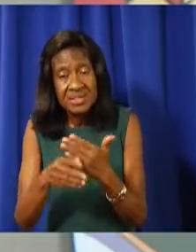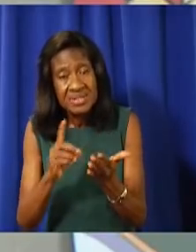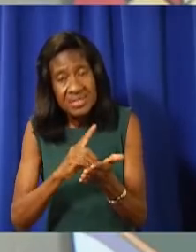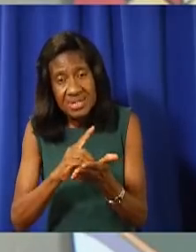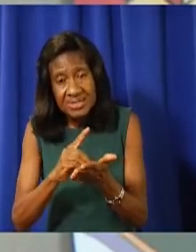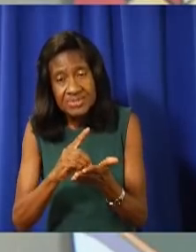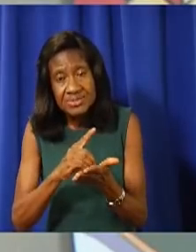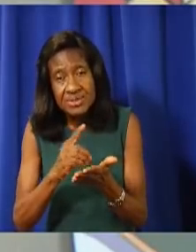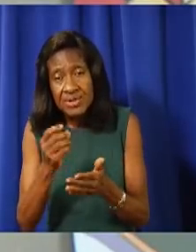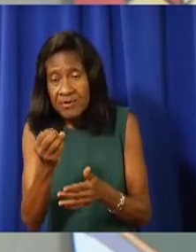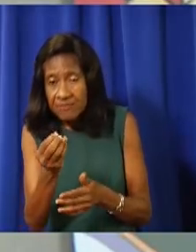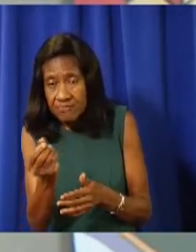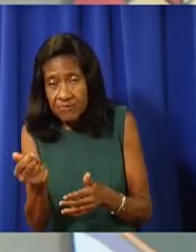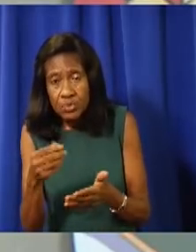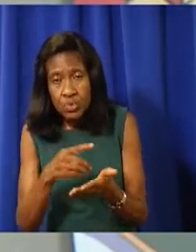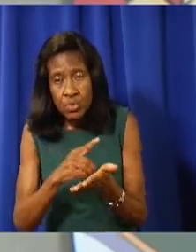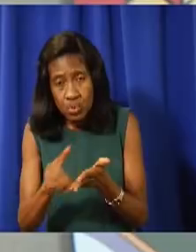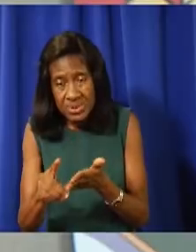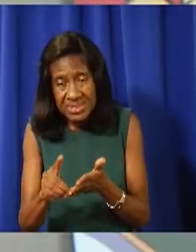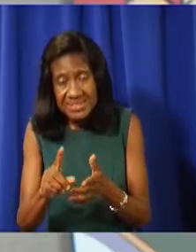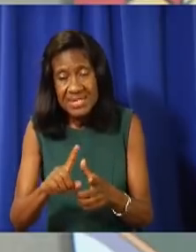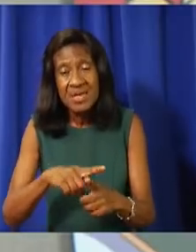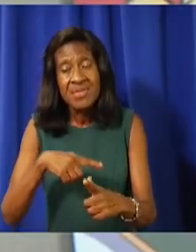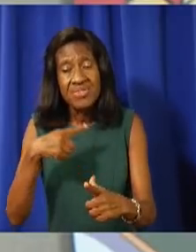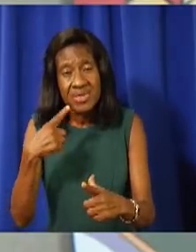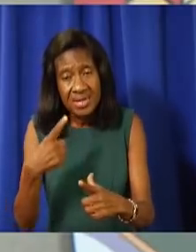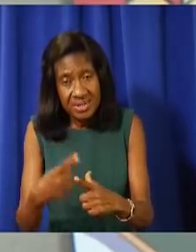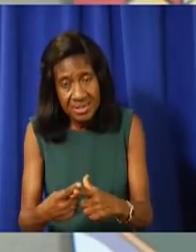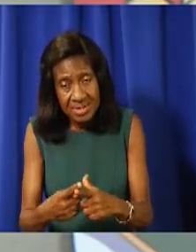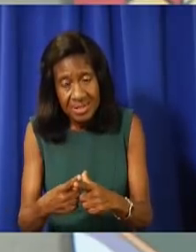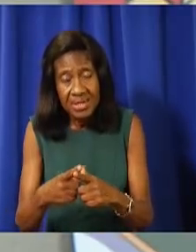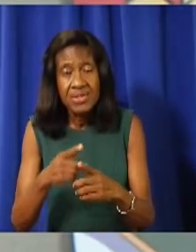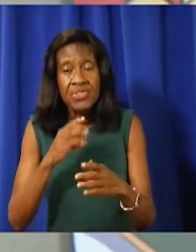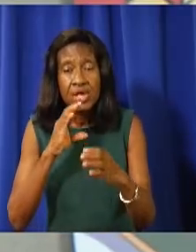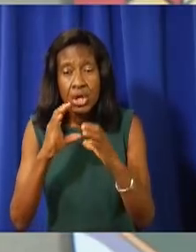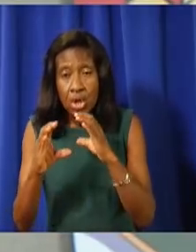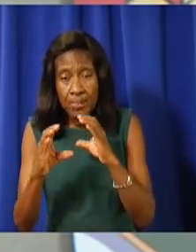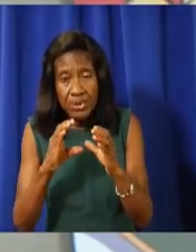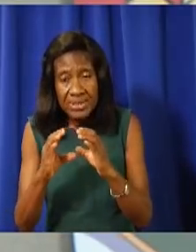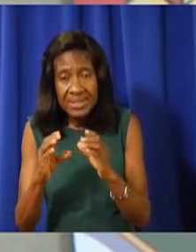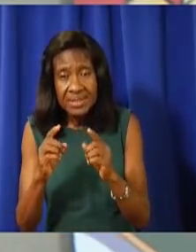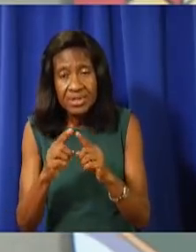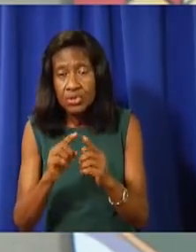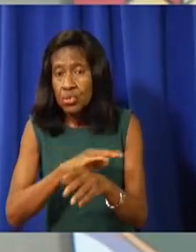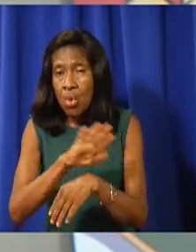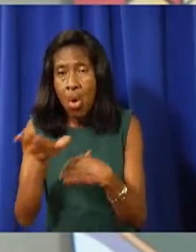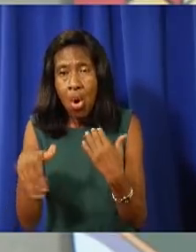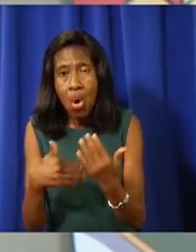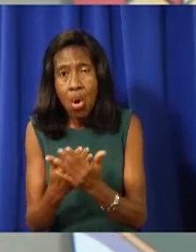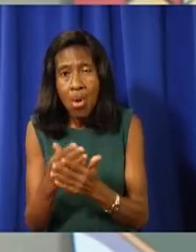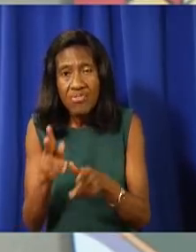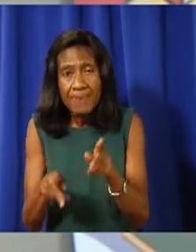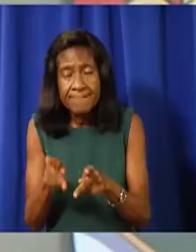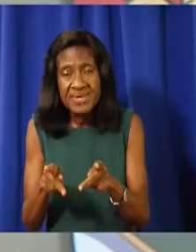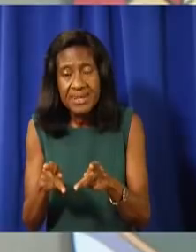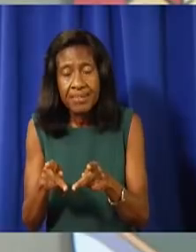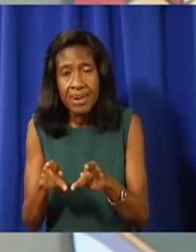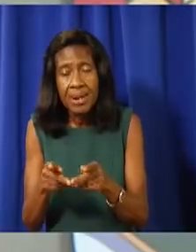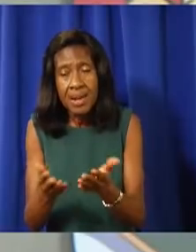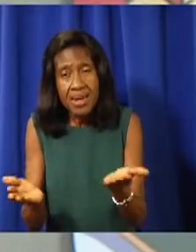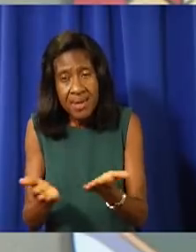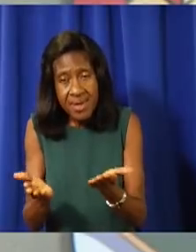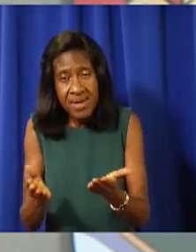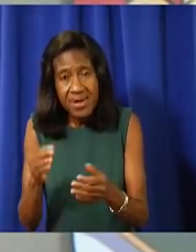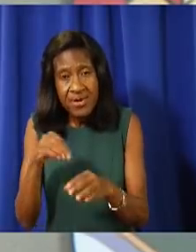that decision very clearly to all stakeholders, to the people of the country so that they understand if we are going